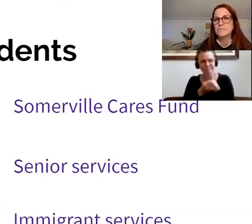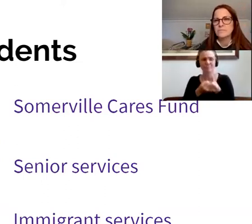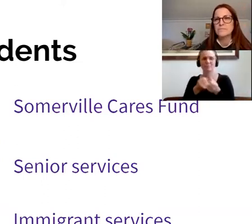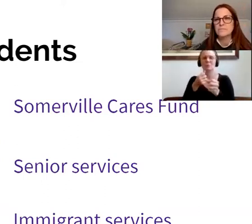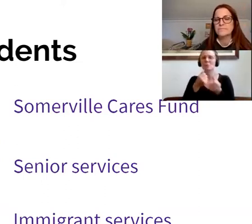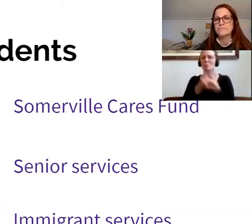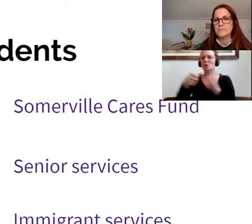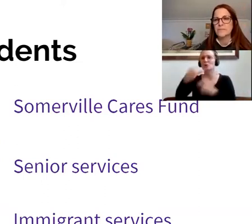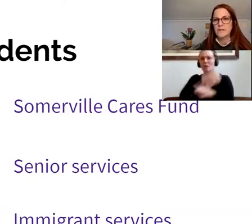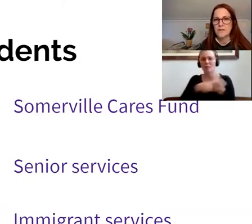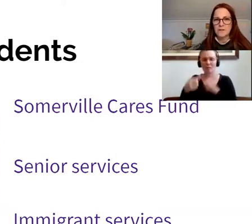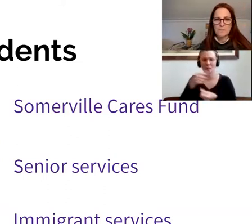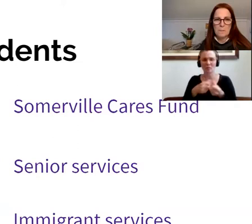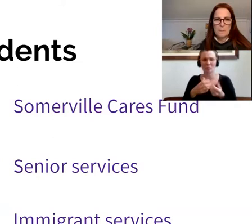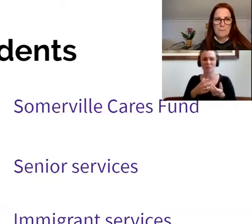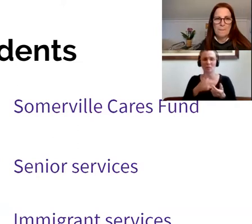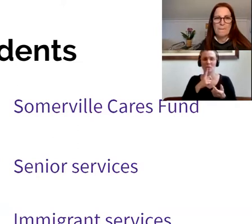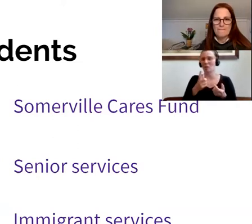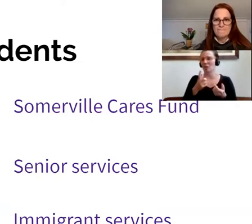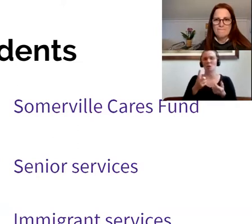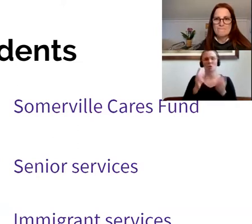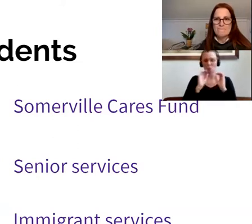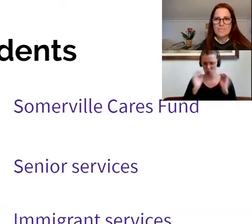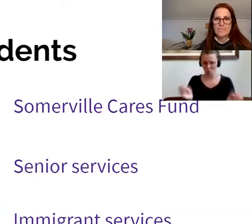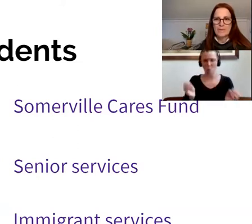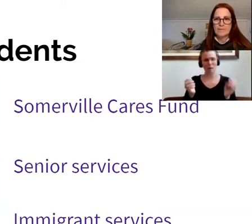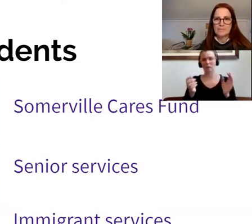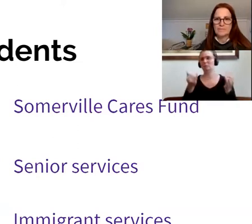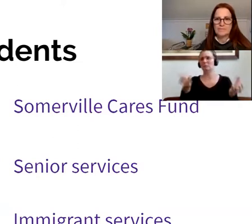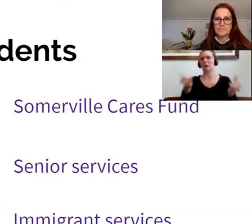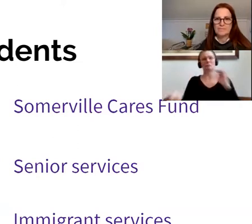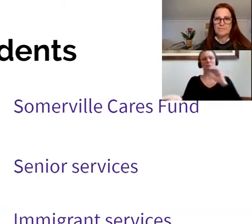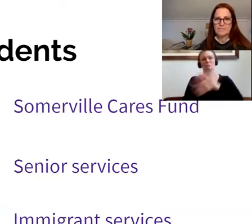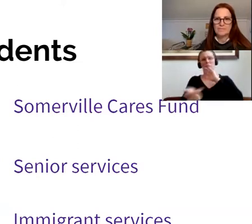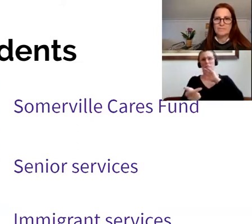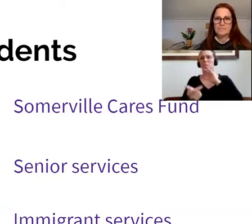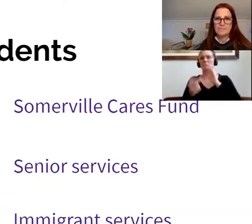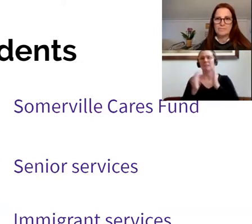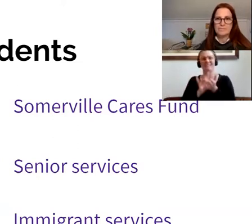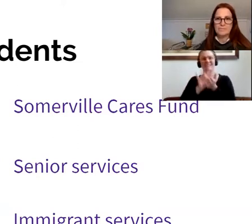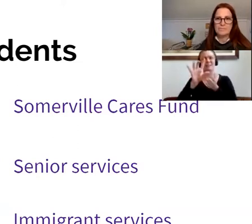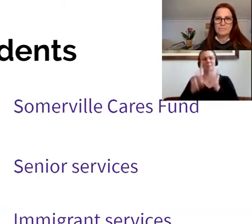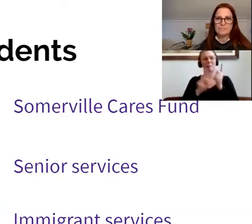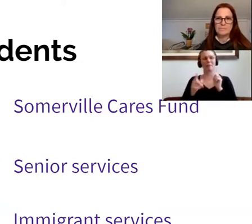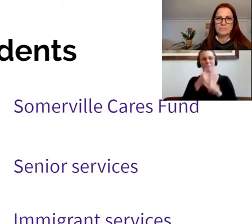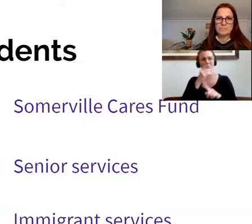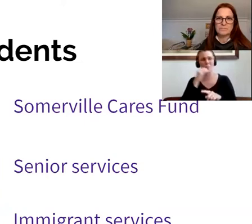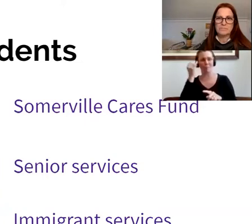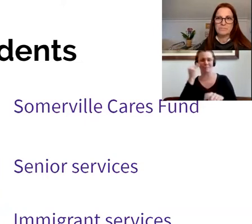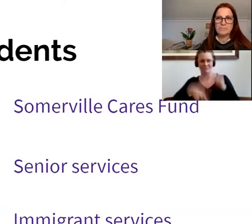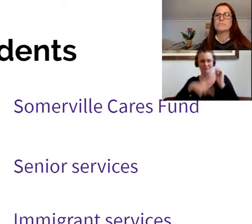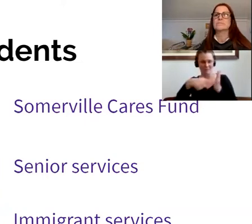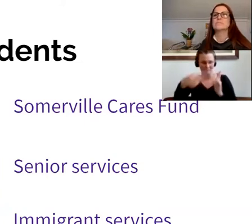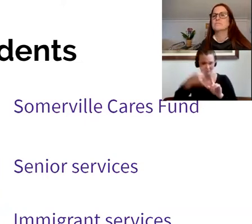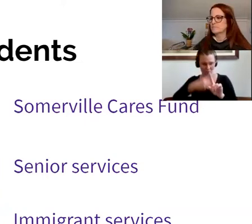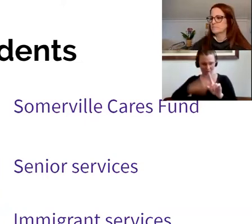locally that nobody could physically evict anyone under their home or even their small business. We've been working with our state partners, our state delegation and